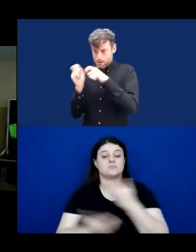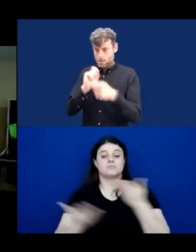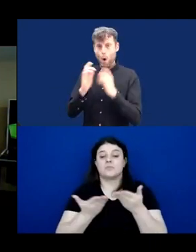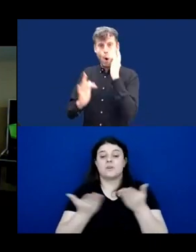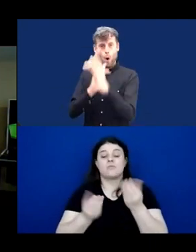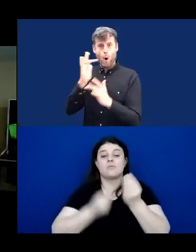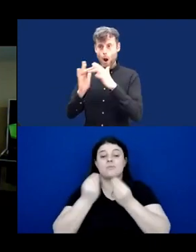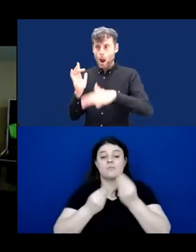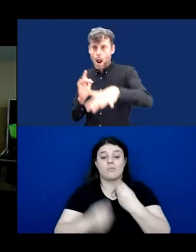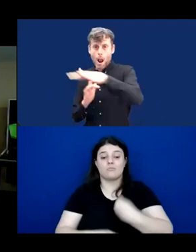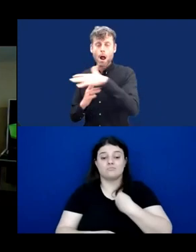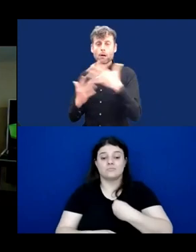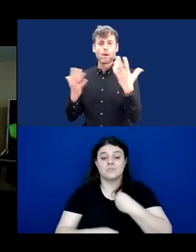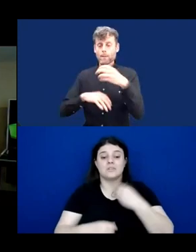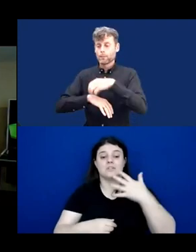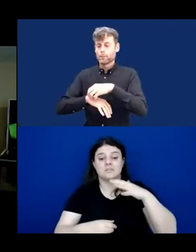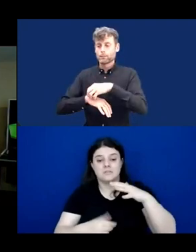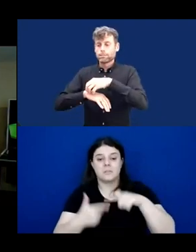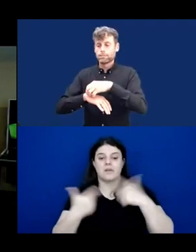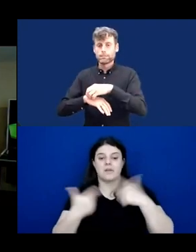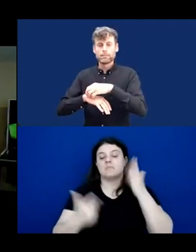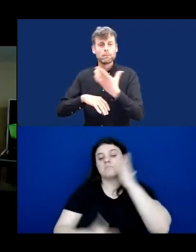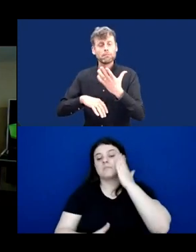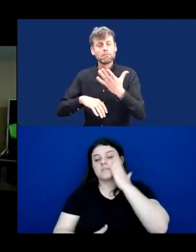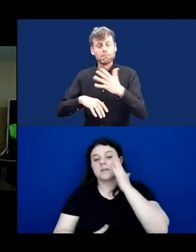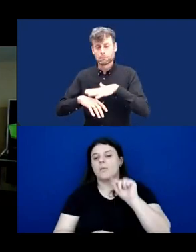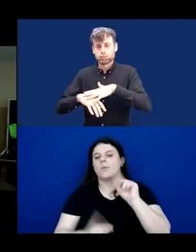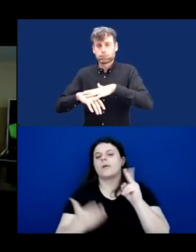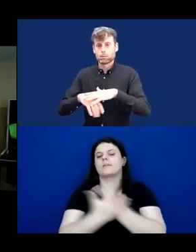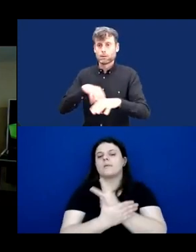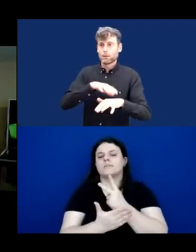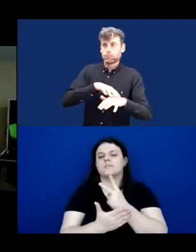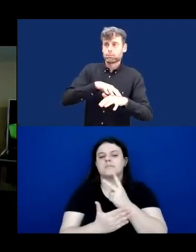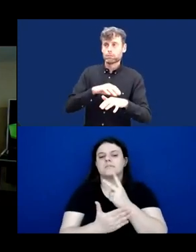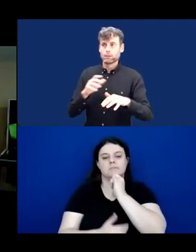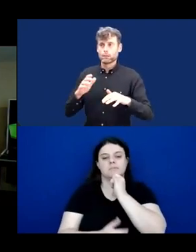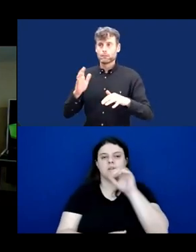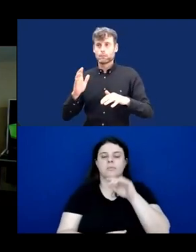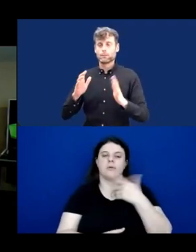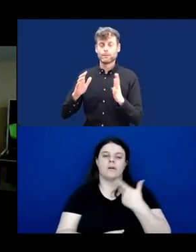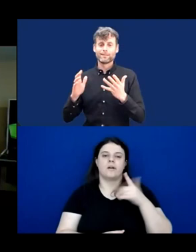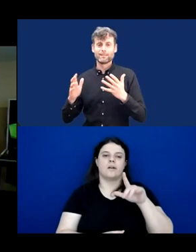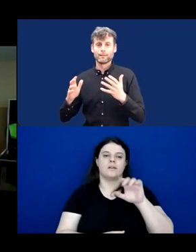device that vibrates, letting us know if something is happening on our left or our right. If we're out of the house, for example,